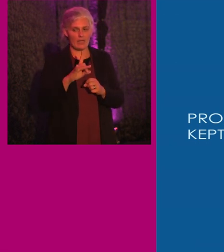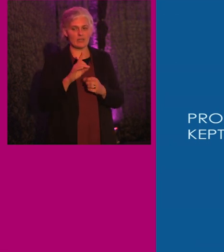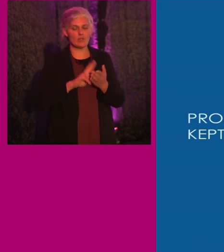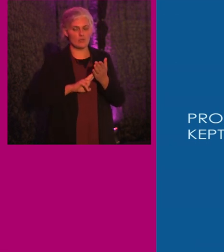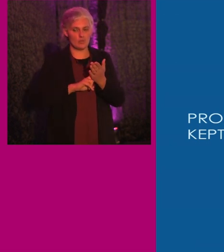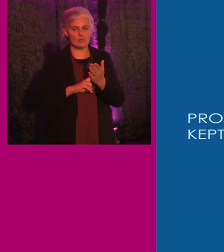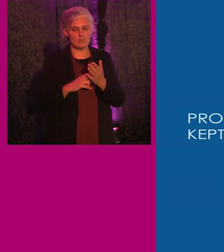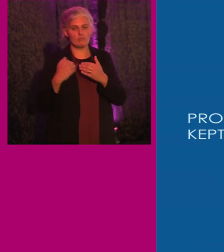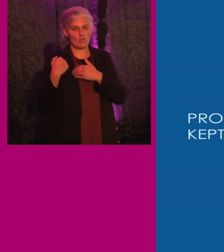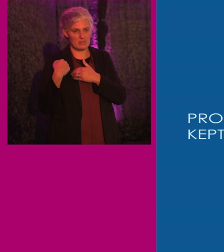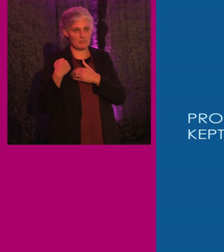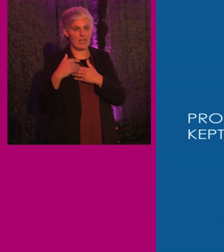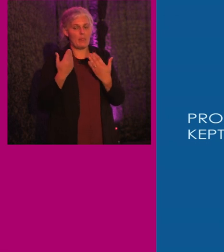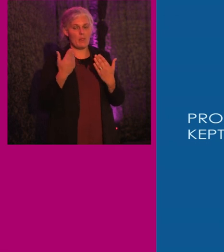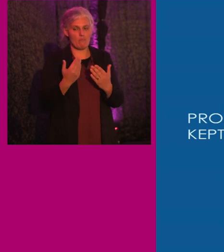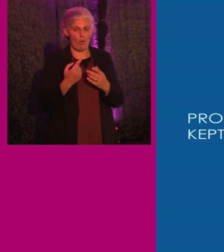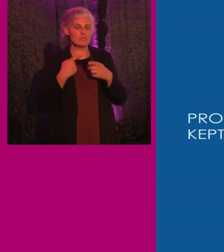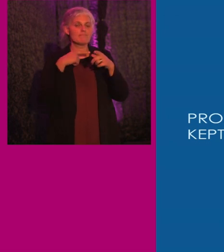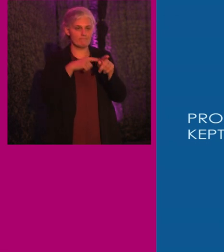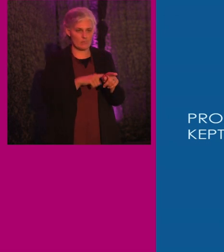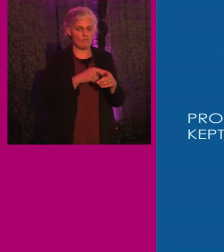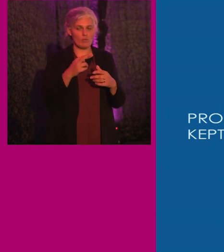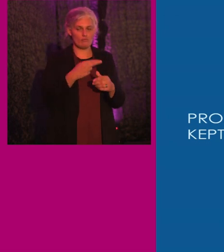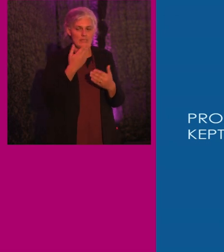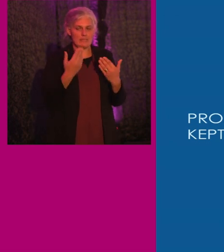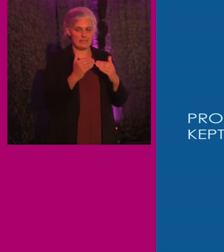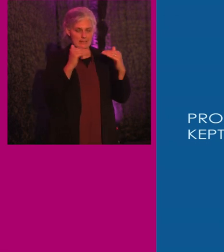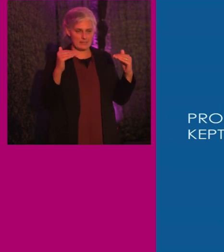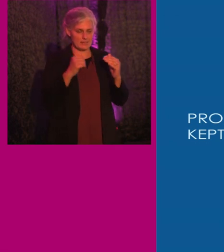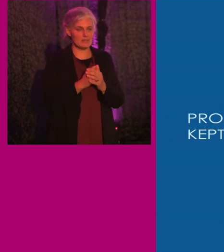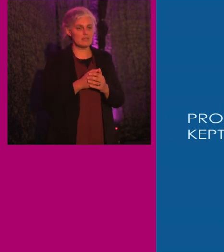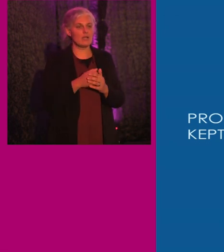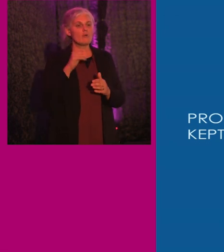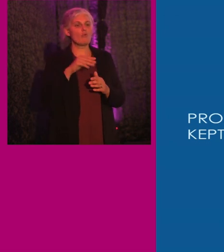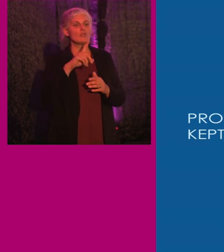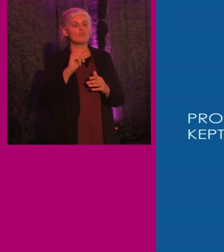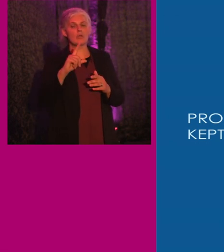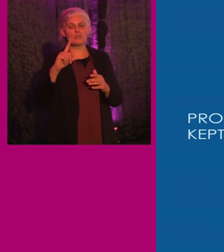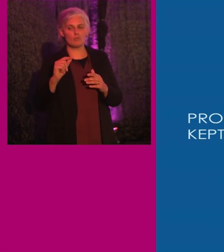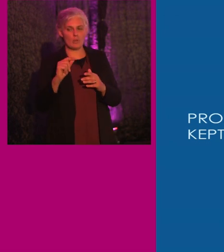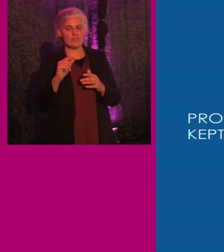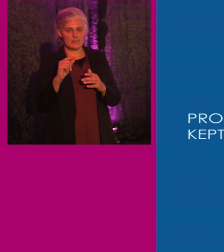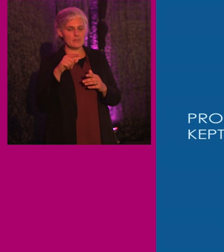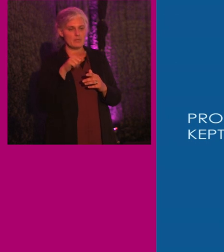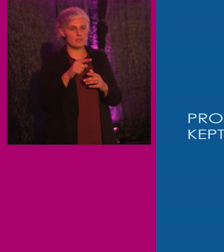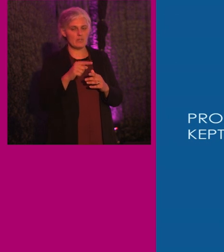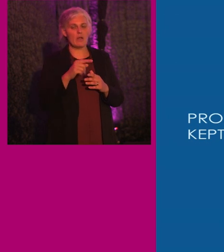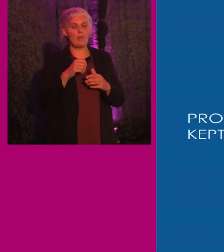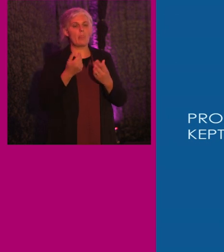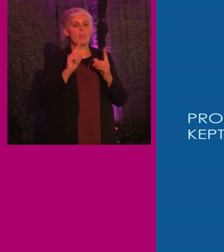currently comply with accessibility standards. As part of a 2020 settlement with the Department of Justice,